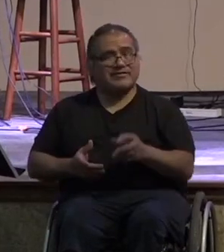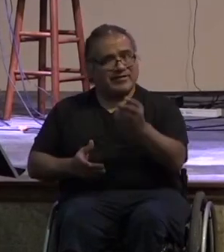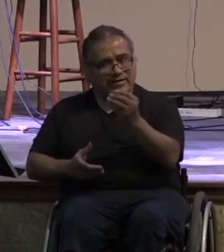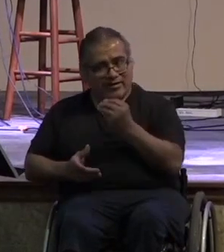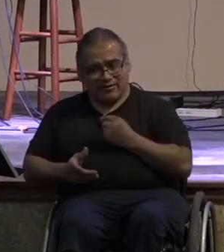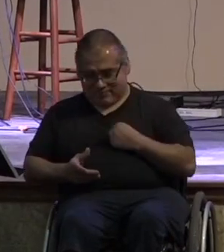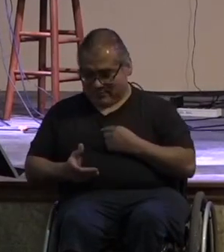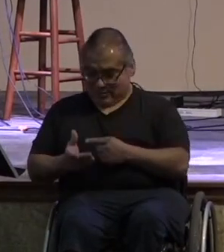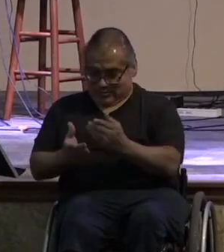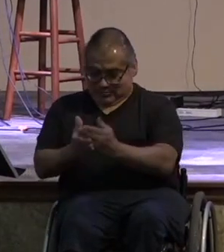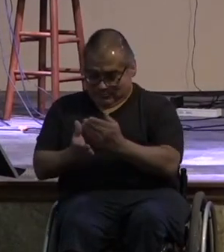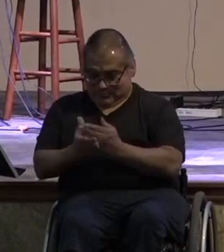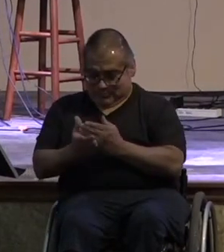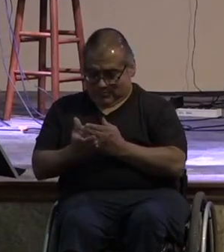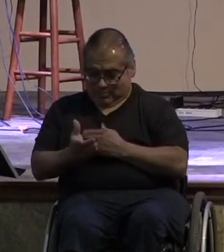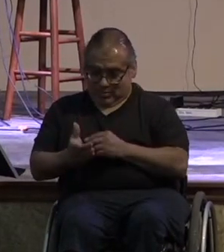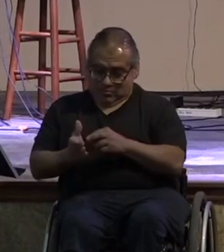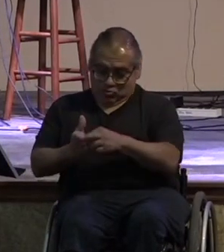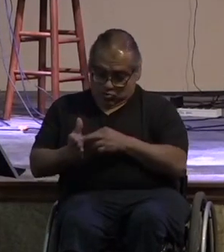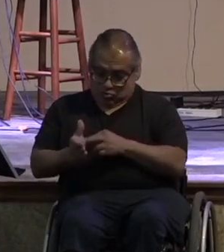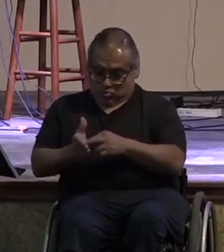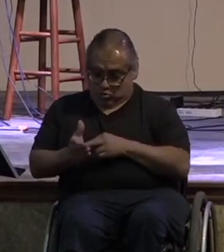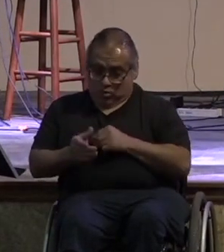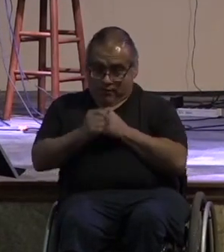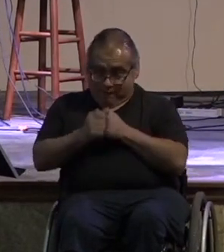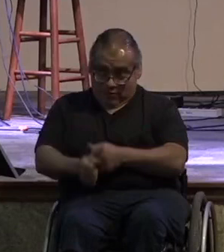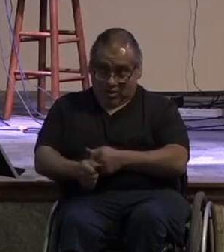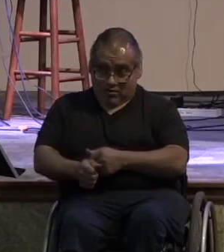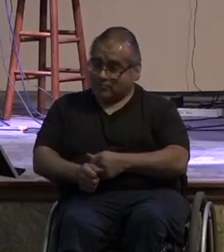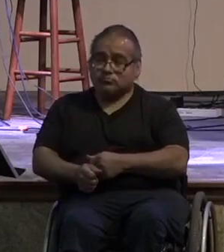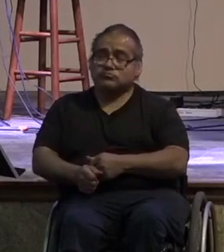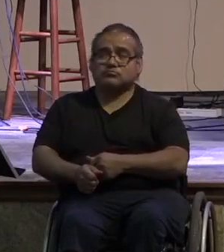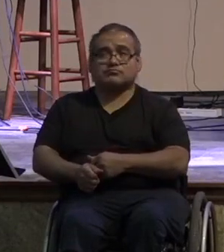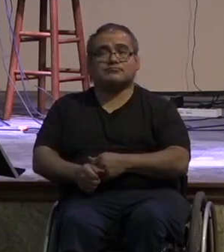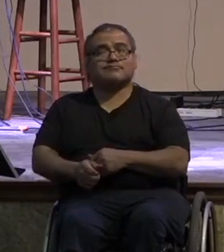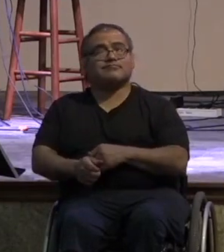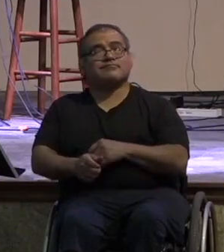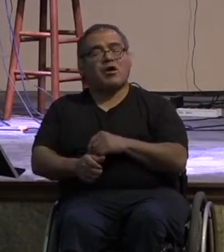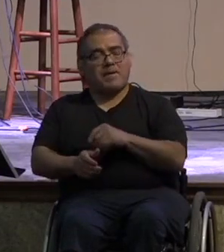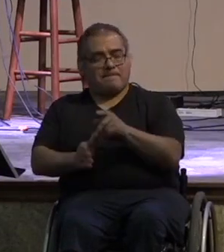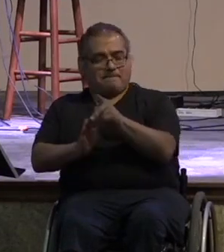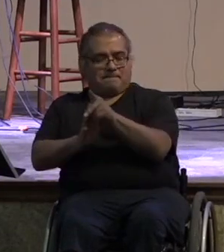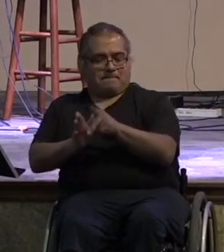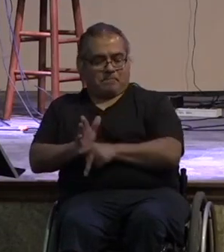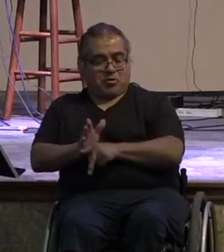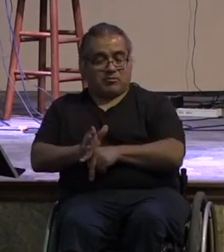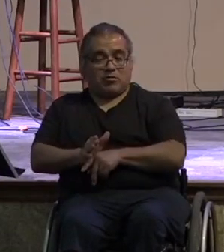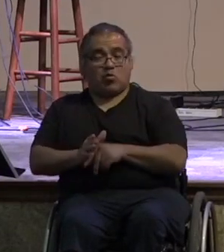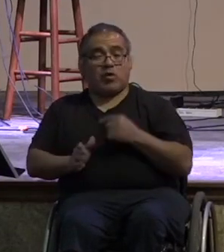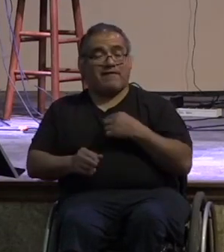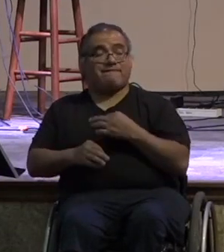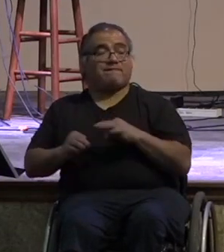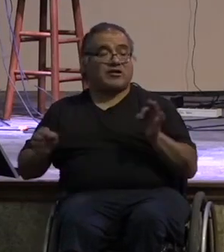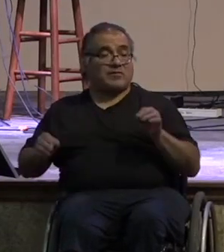doesn't give us a rule he gives us a principle and that's the freedom we have in christ we don't have rules we have freedom